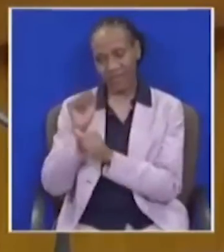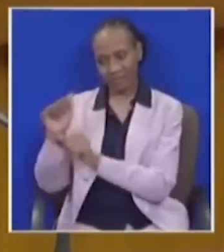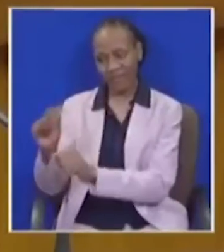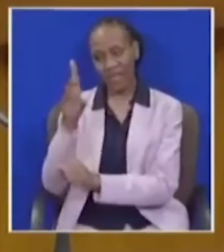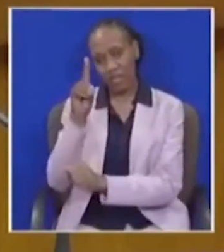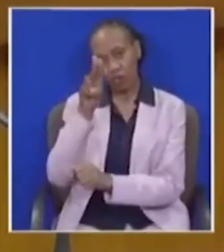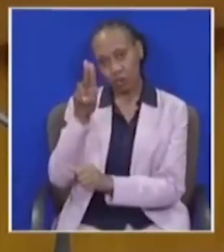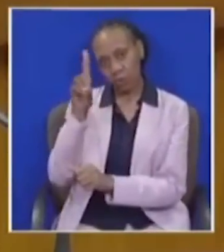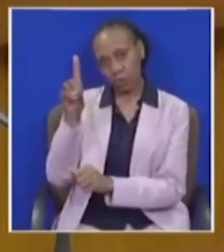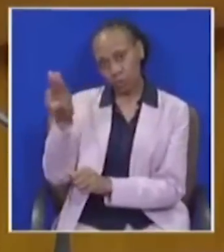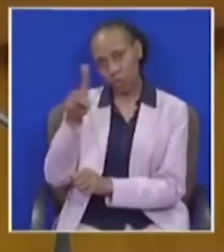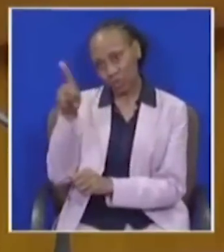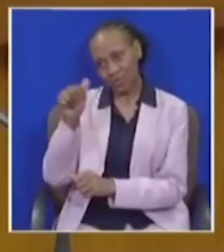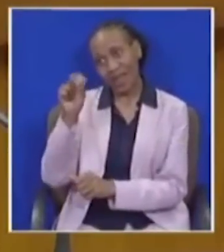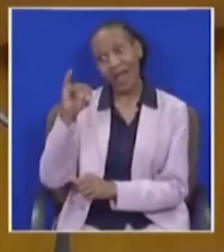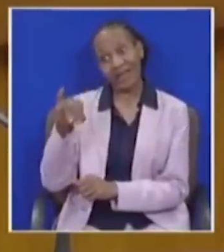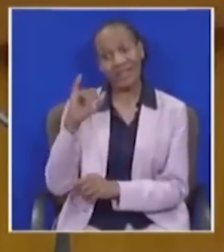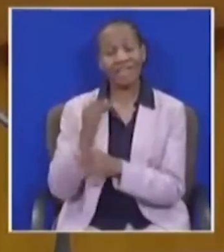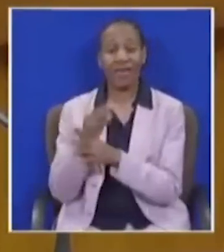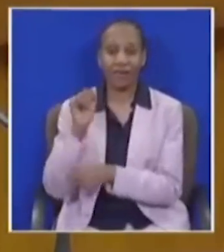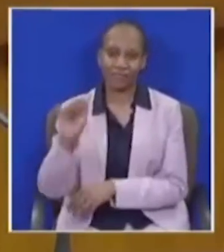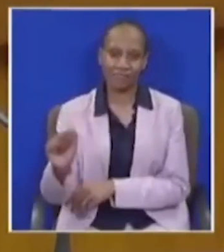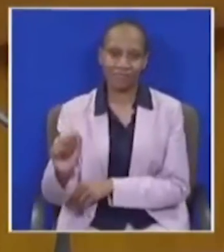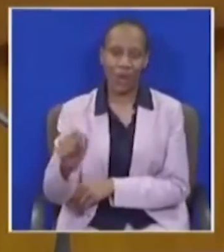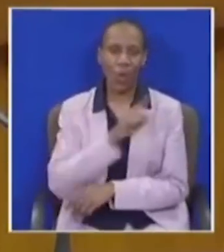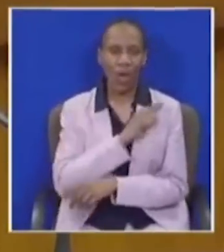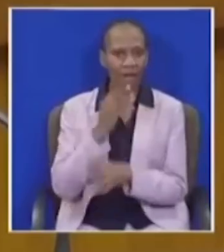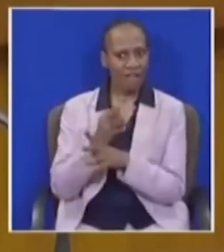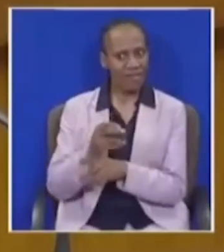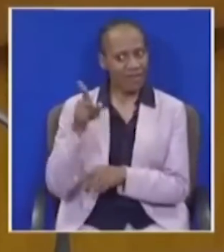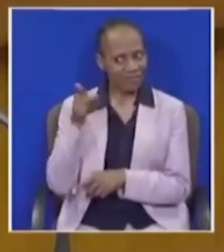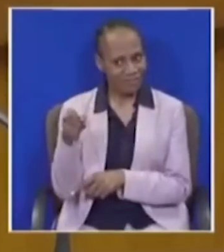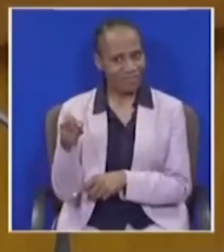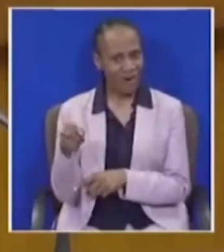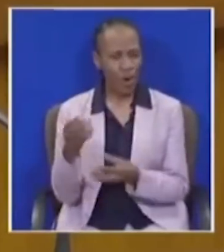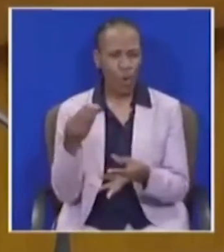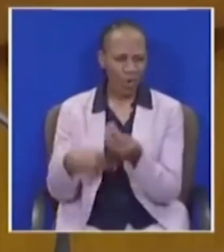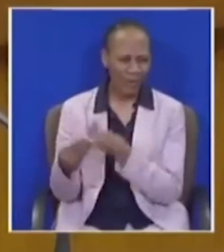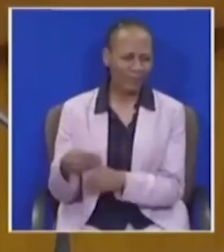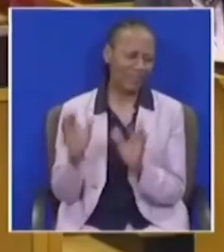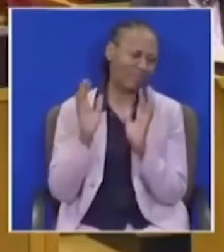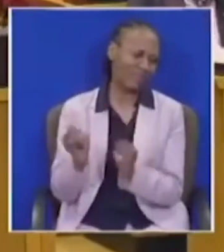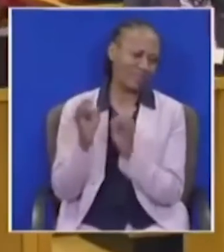Duduzani's father, because Duduzani's father is the most corrupt individual in this country.